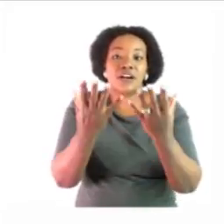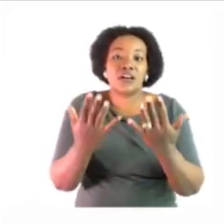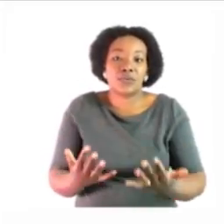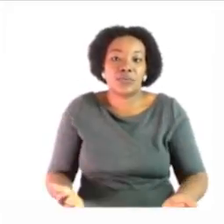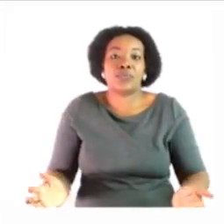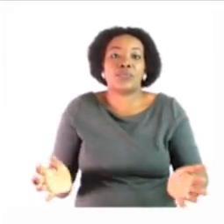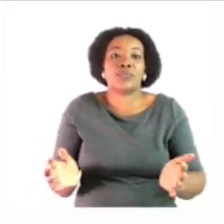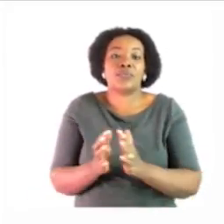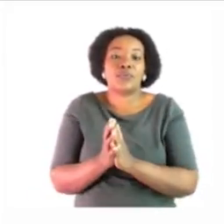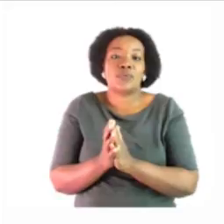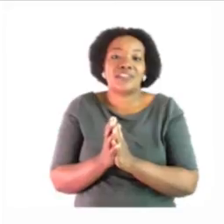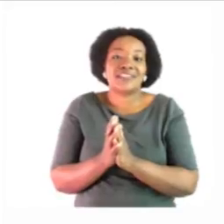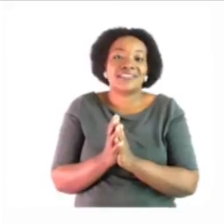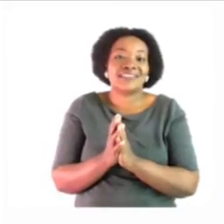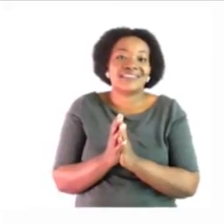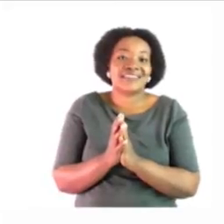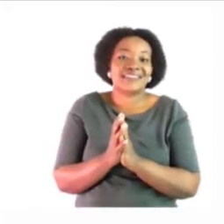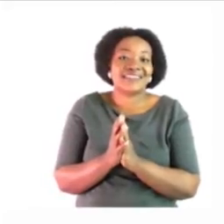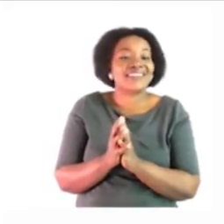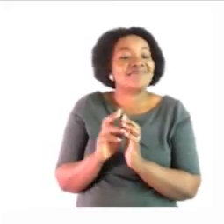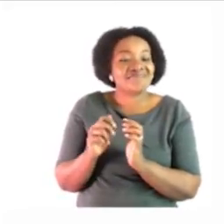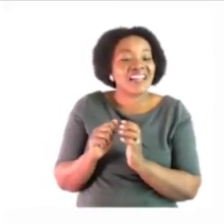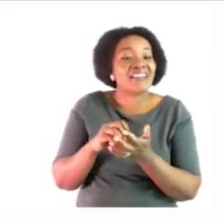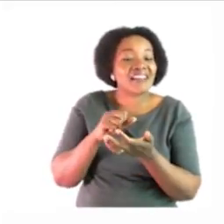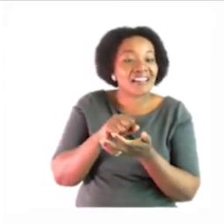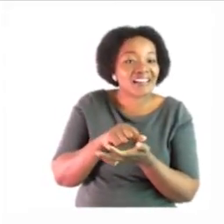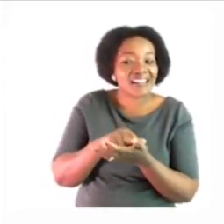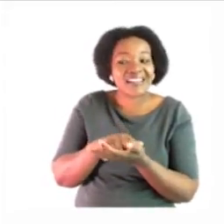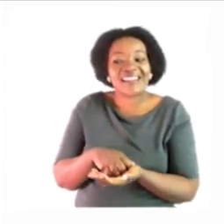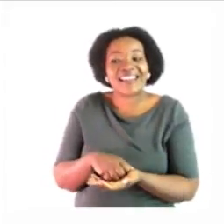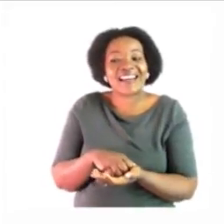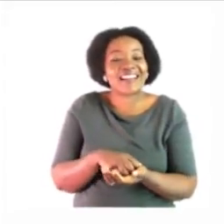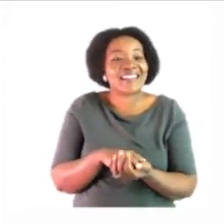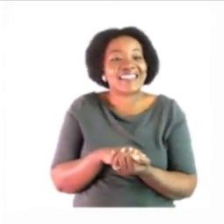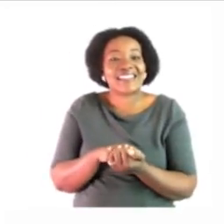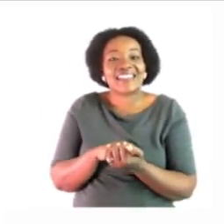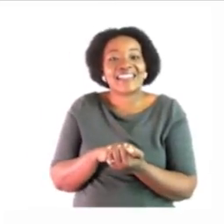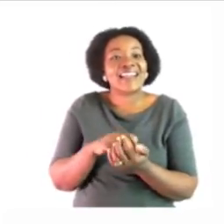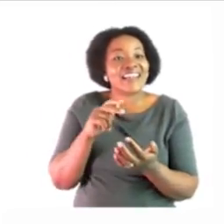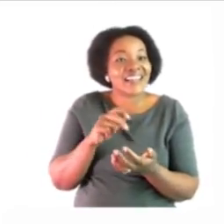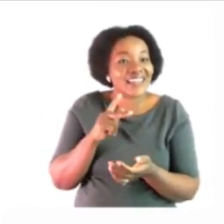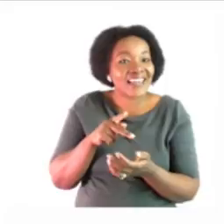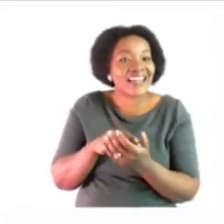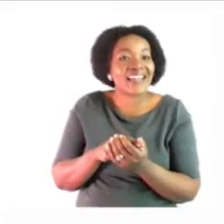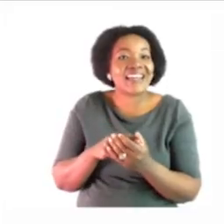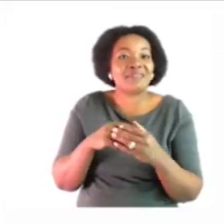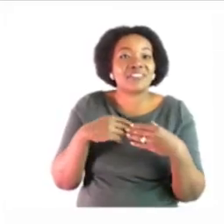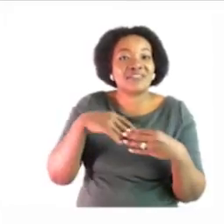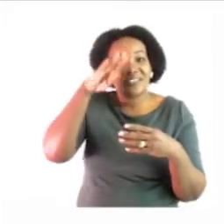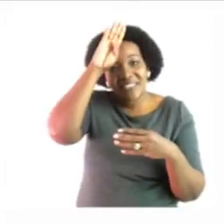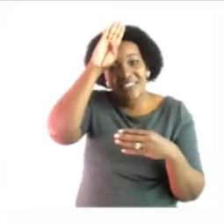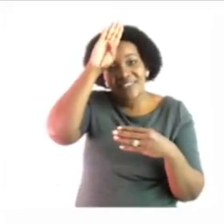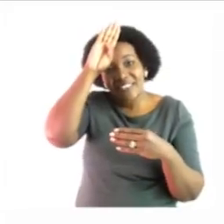out can we try it okay it's a very lovely song let's try again let's am